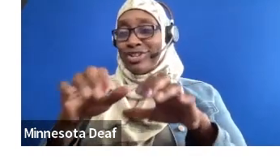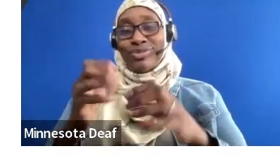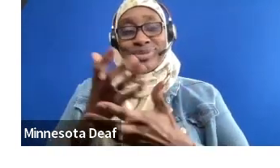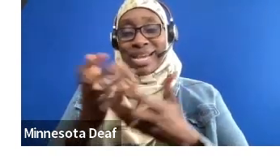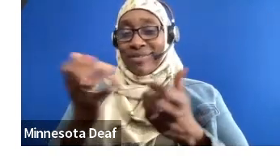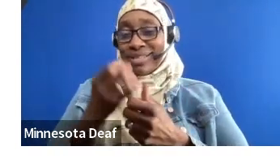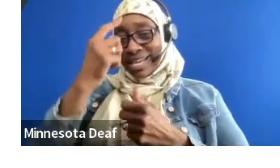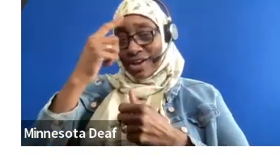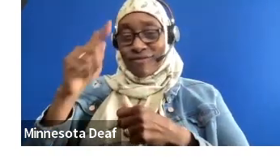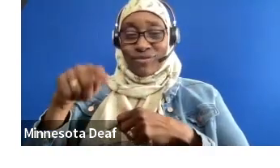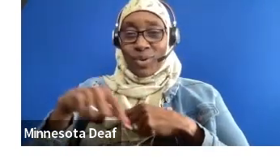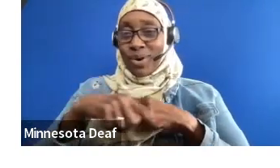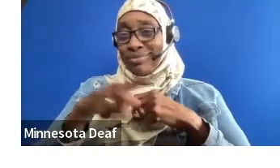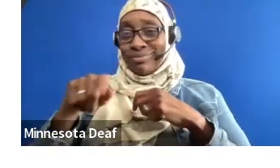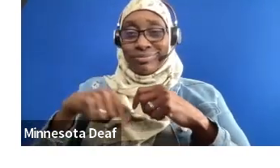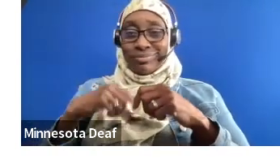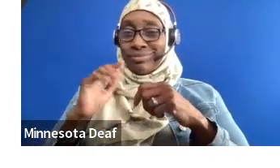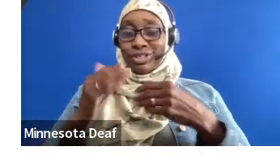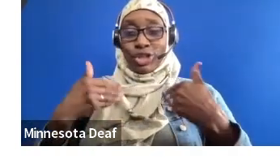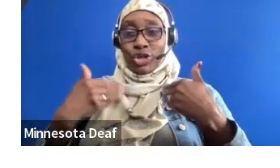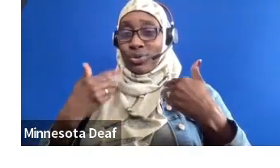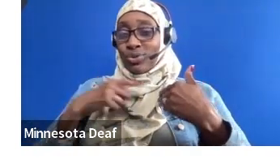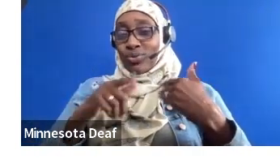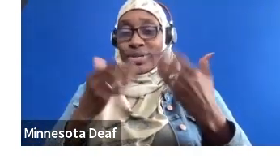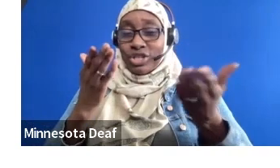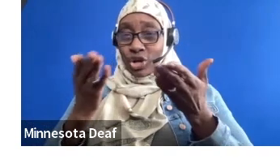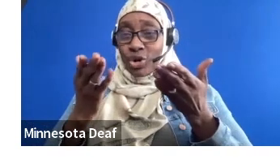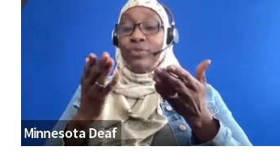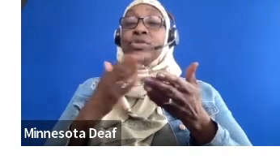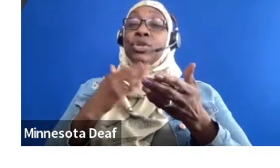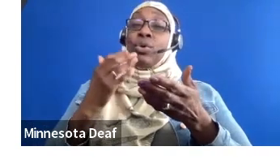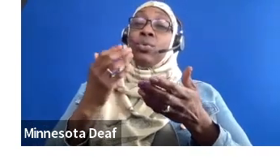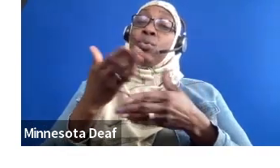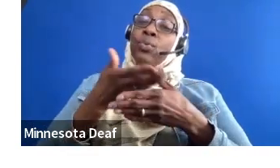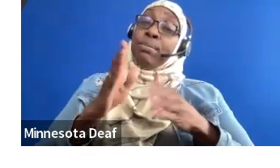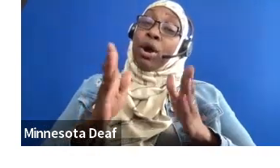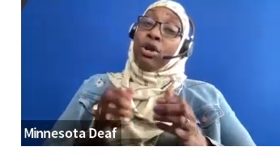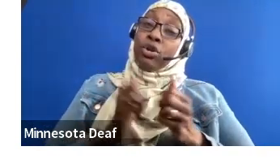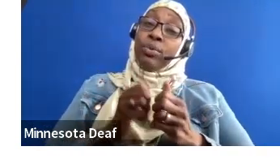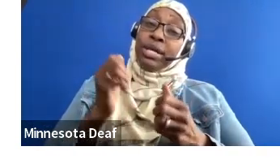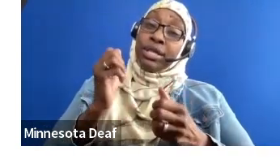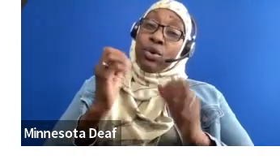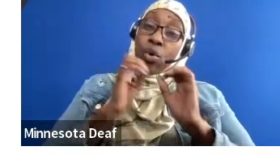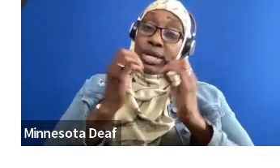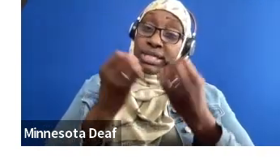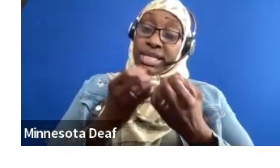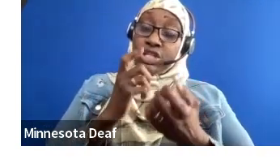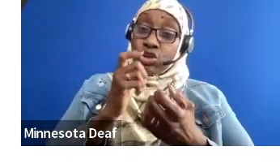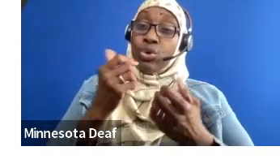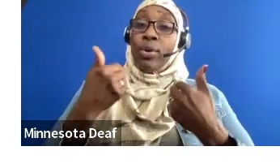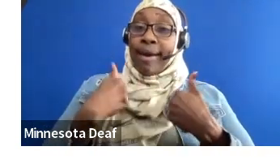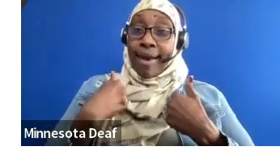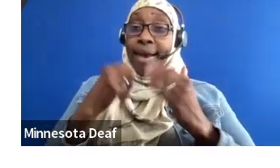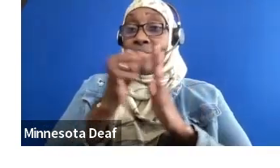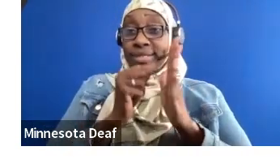with organizations that are equipped to do state services, for example, Easter Seals is a lot of work like that. We are very